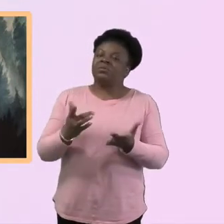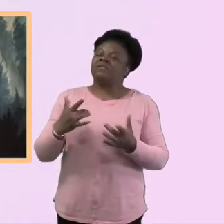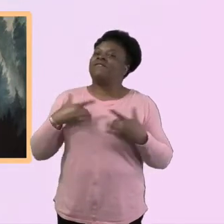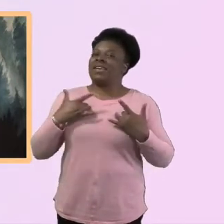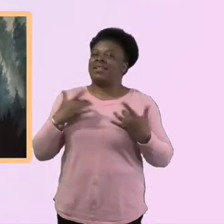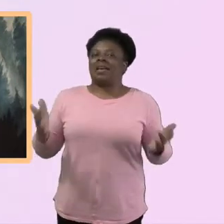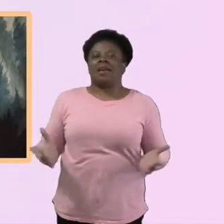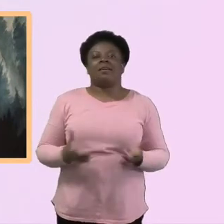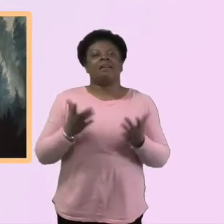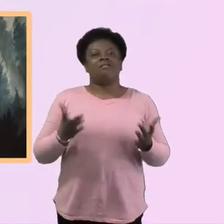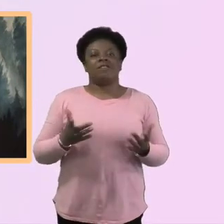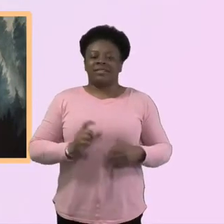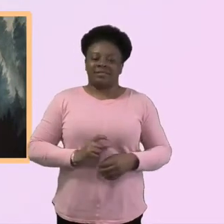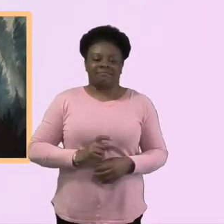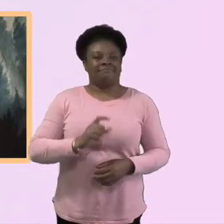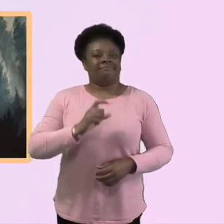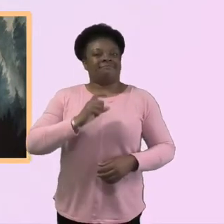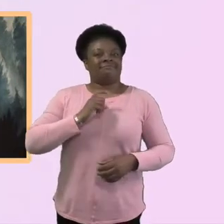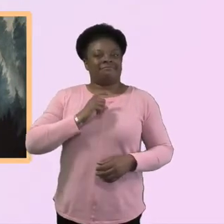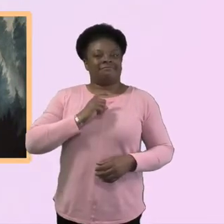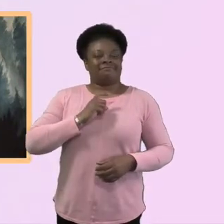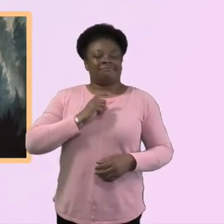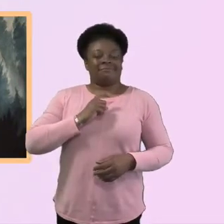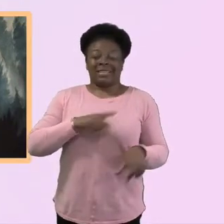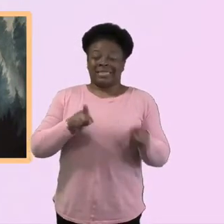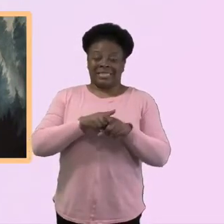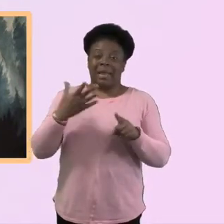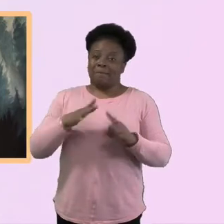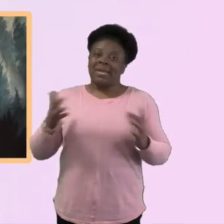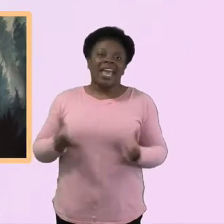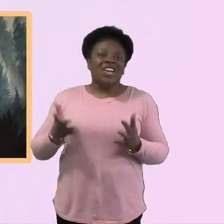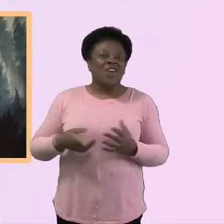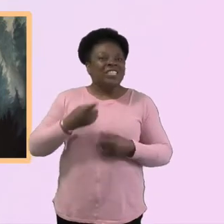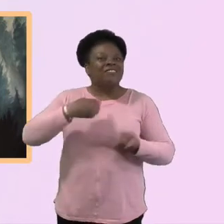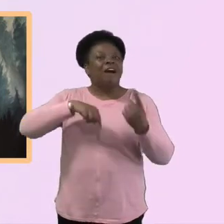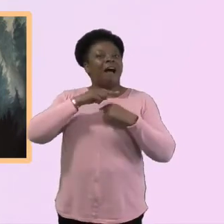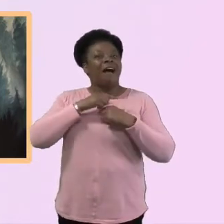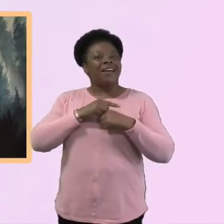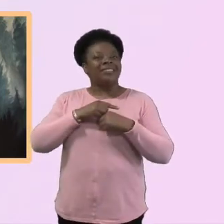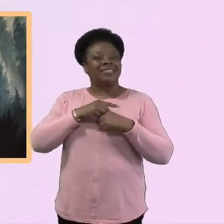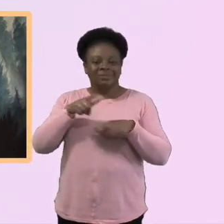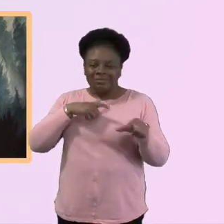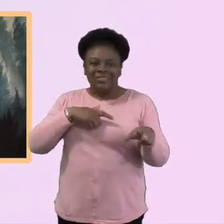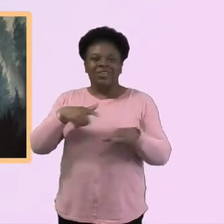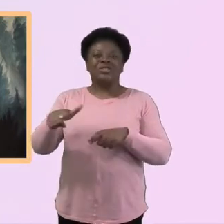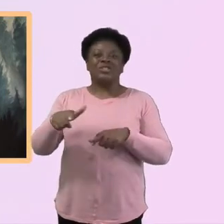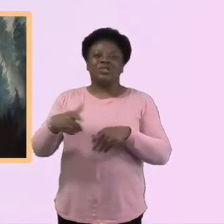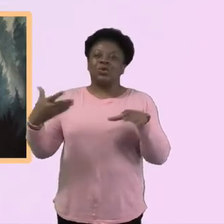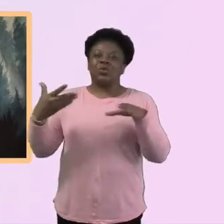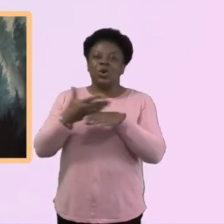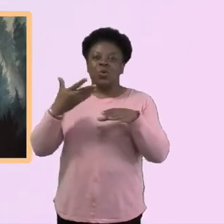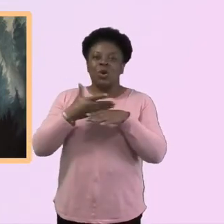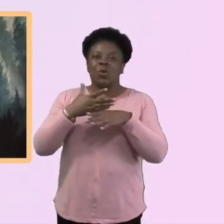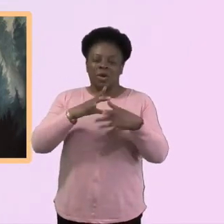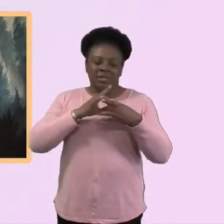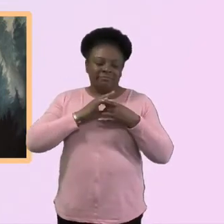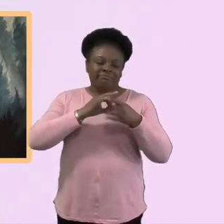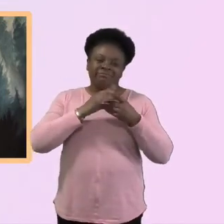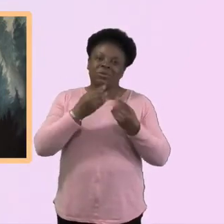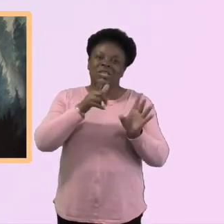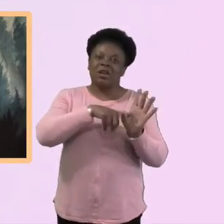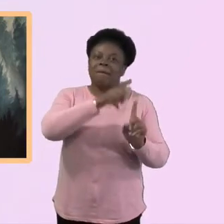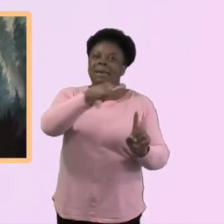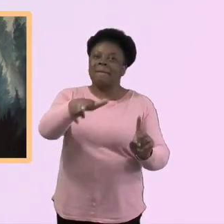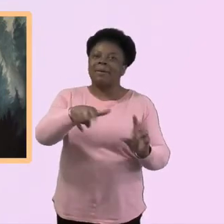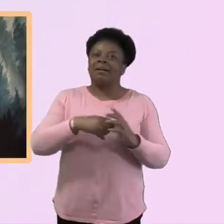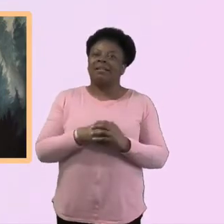uh, working with young people. Um, just that whole, uh, that way to do what came popped out was the